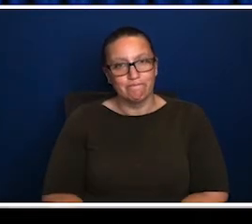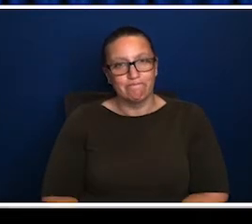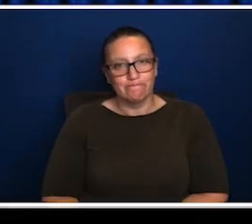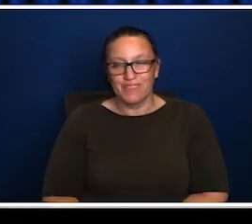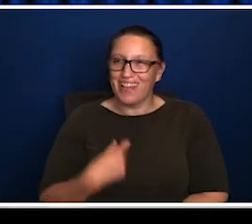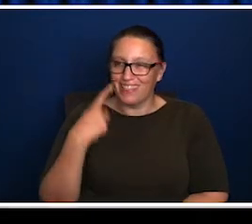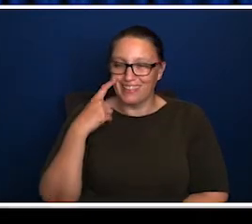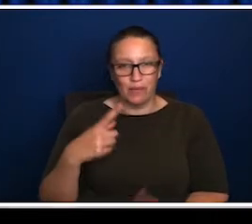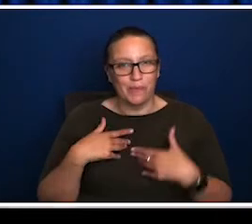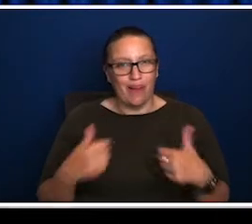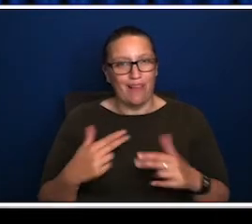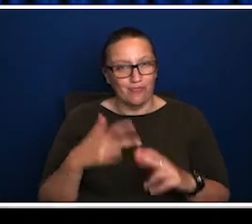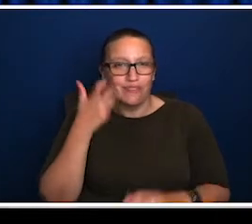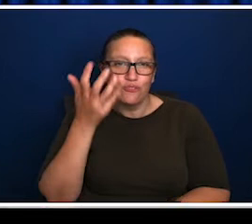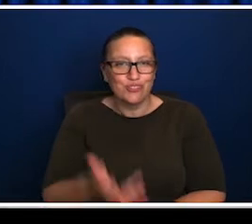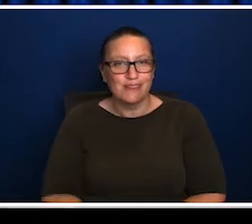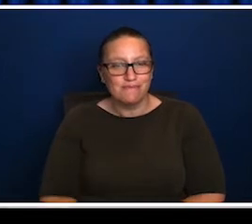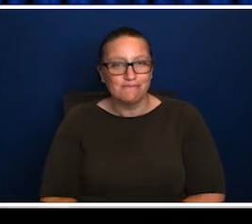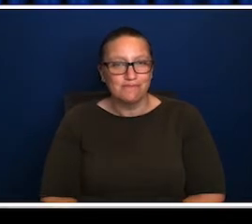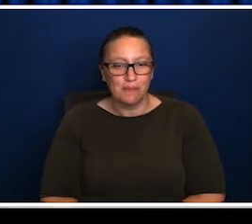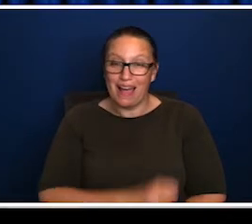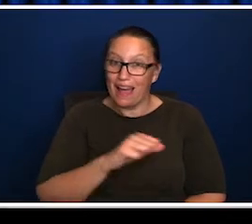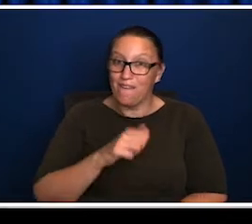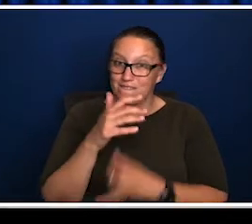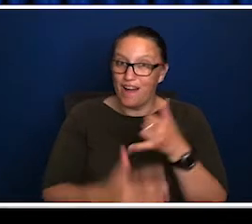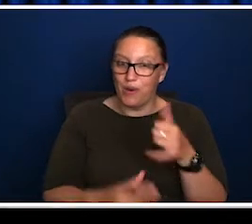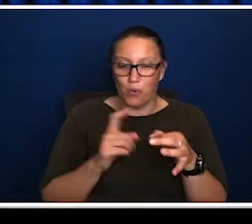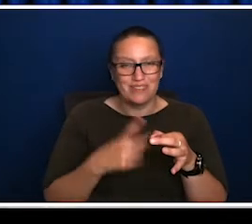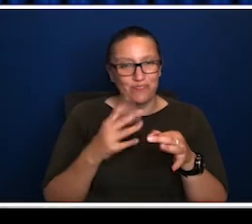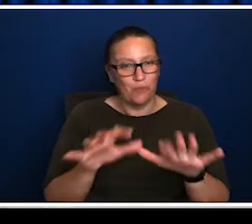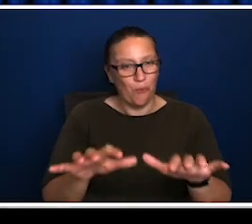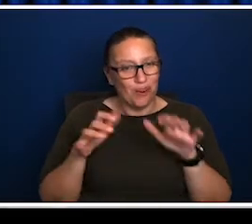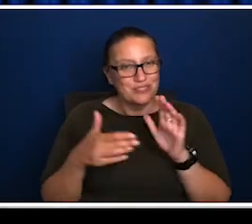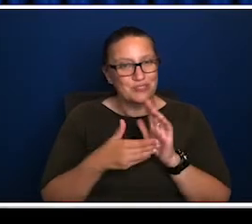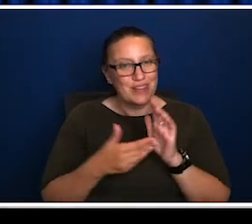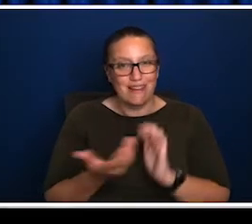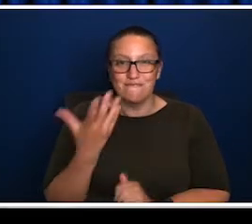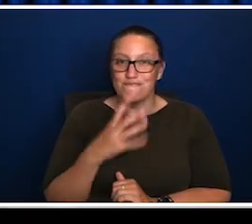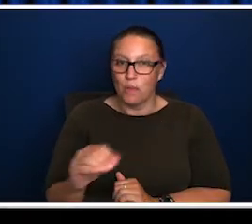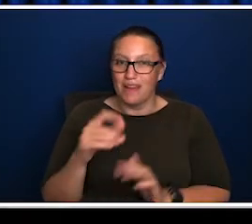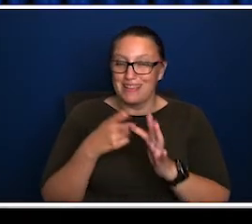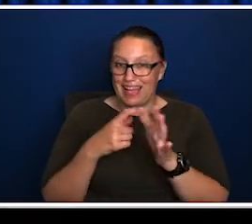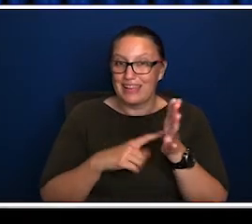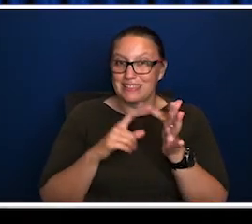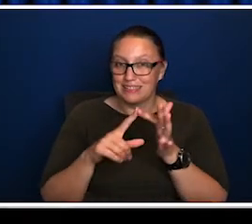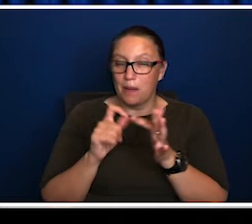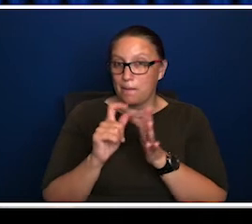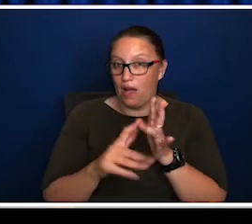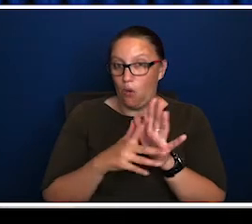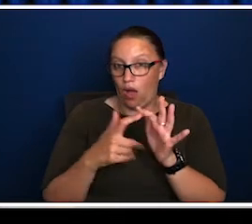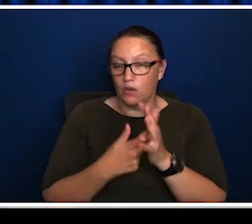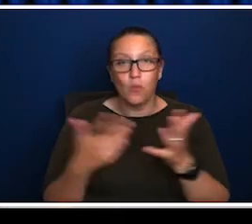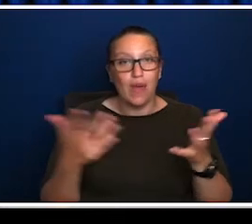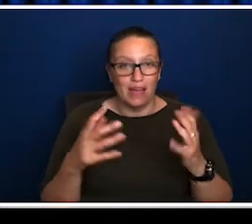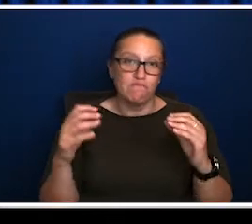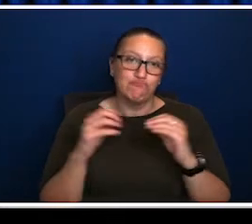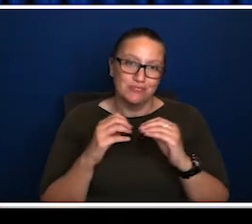of arts for them to be, to live a full and happy life. And I think that bodes really well for the future. But our